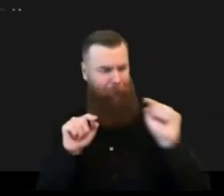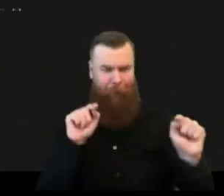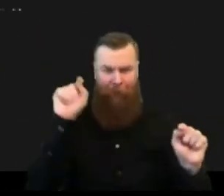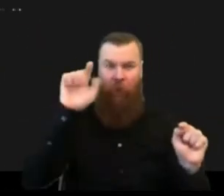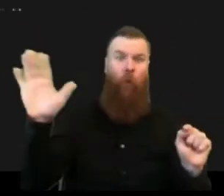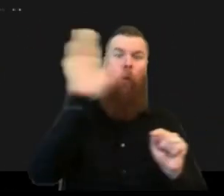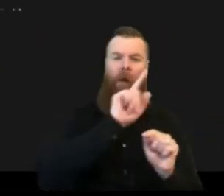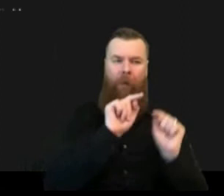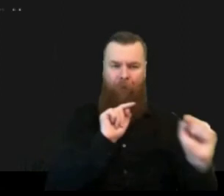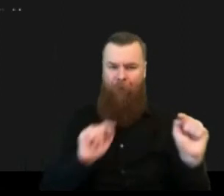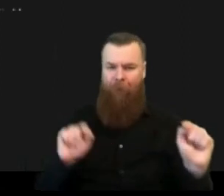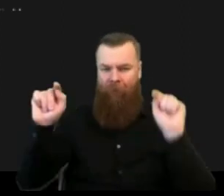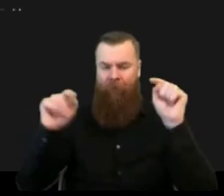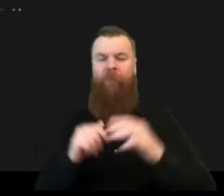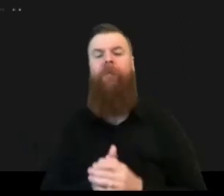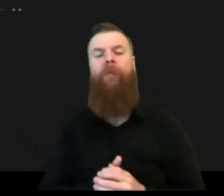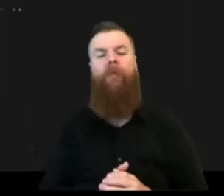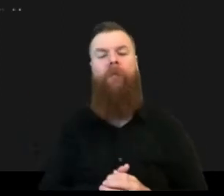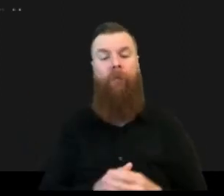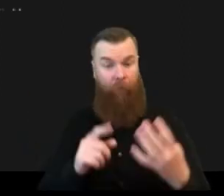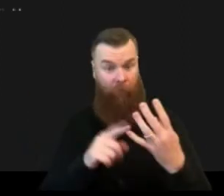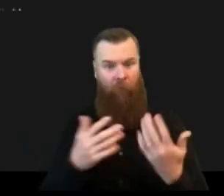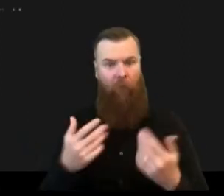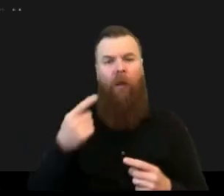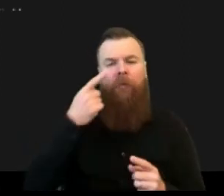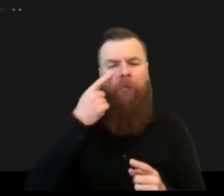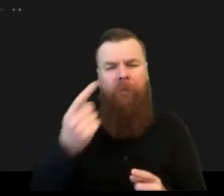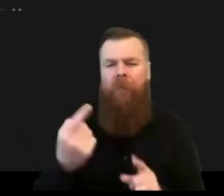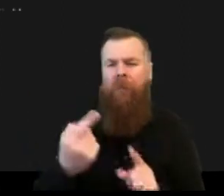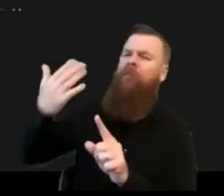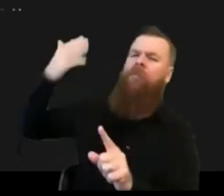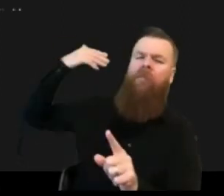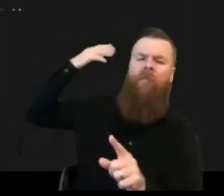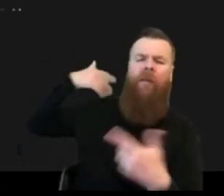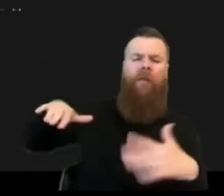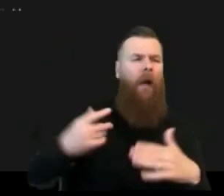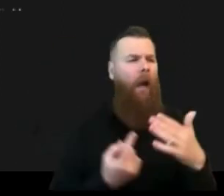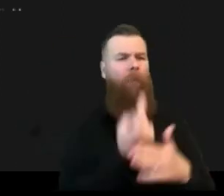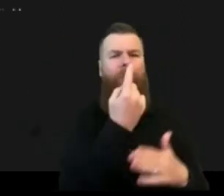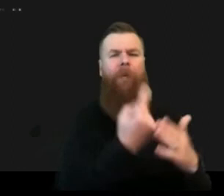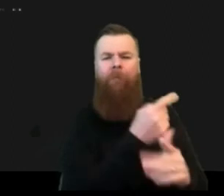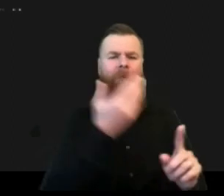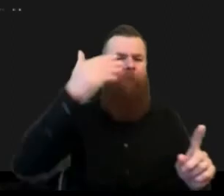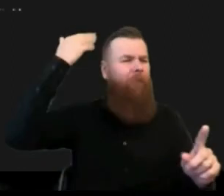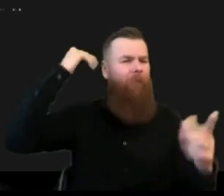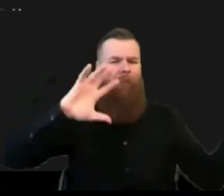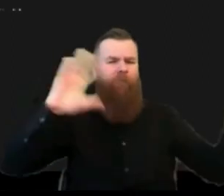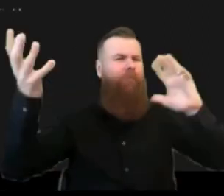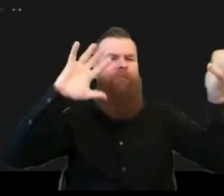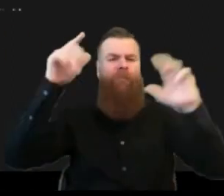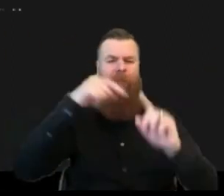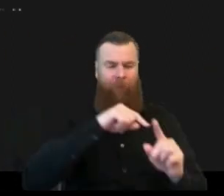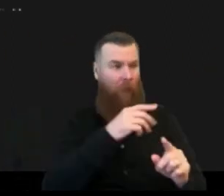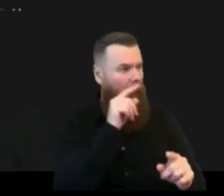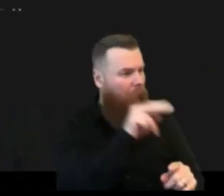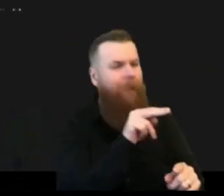uh meteorological services um yeah so this is this is what makes disaster impact modeling so interesting right